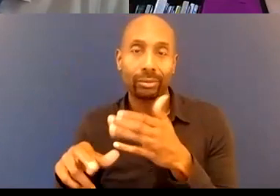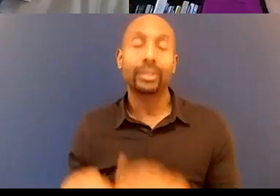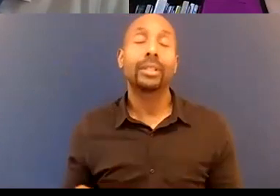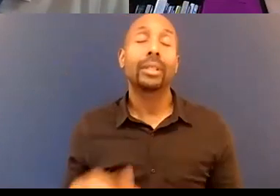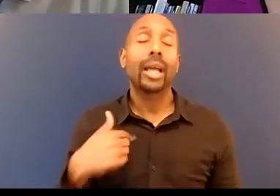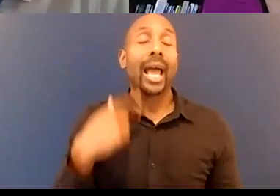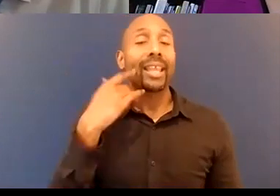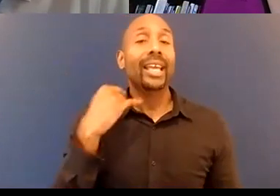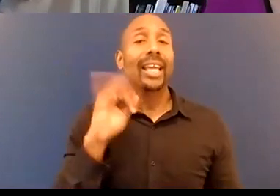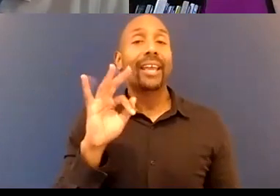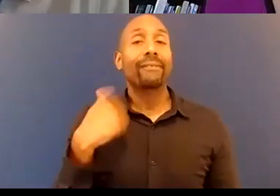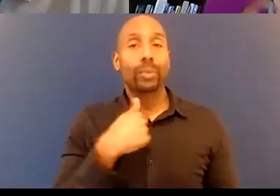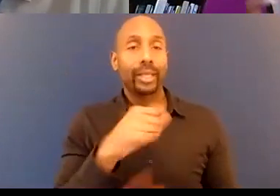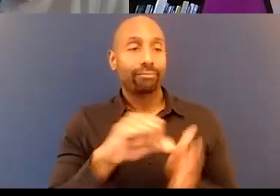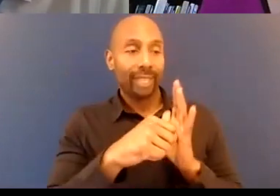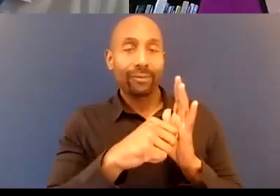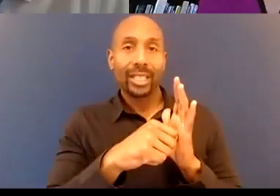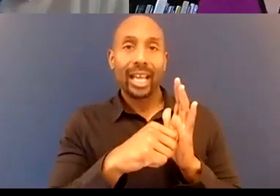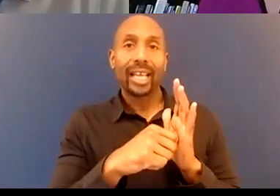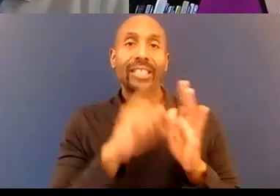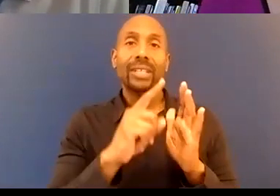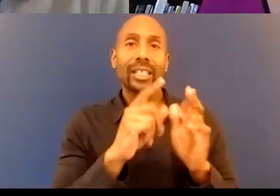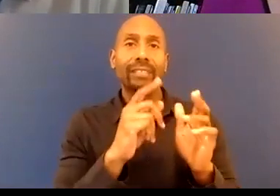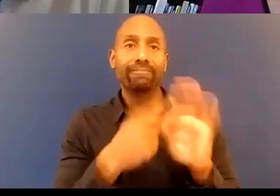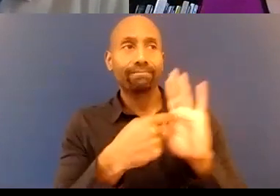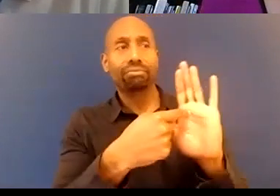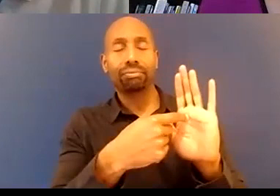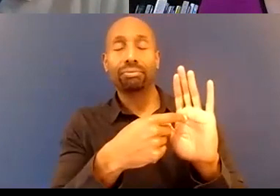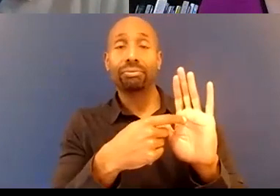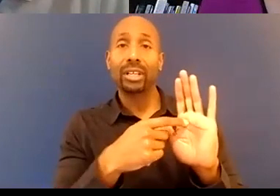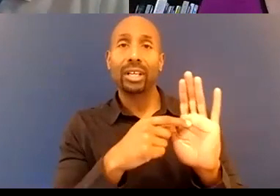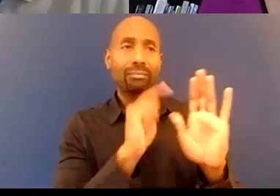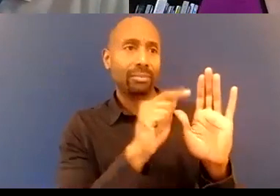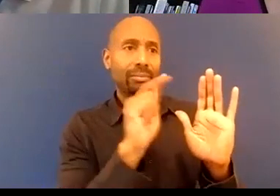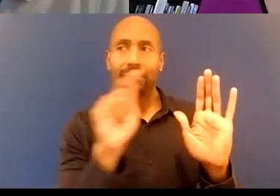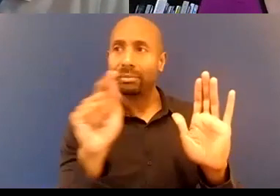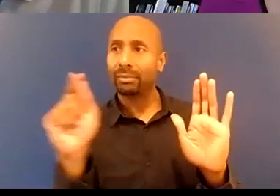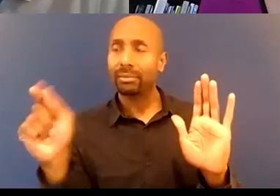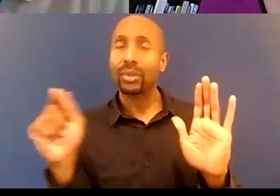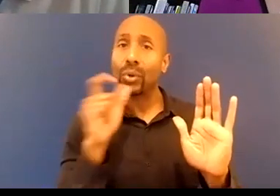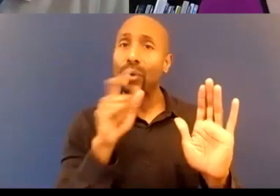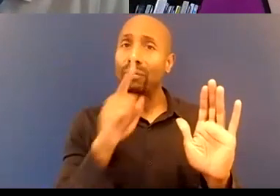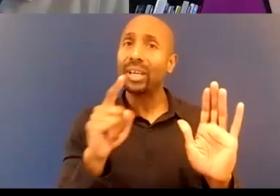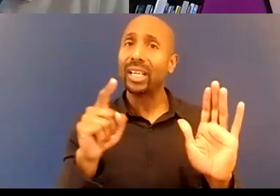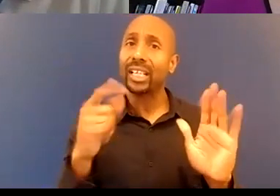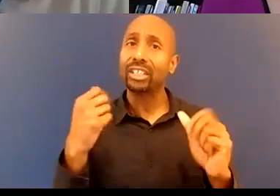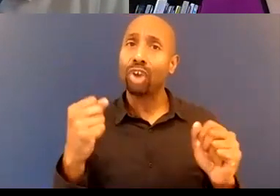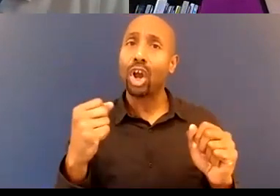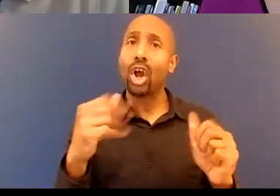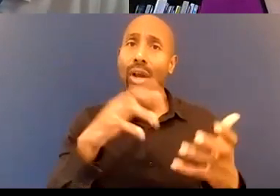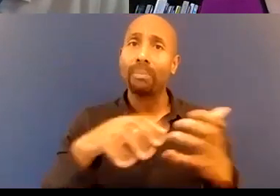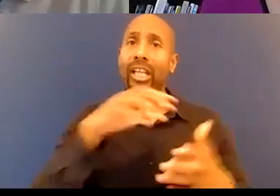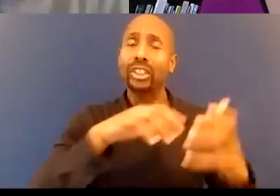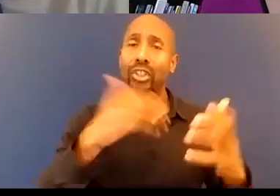those that truly have that nice that that good mixture uh with with agencies that uh that have that strong community